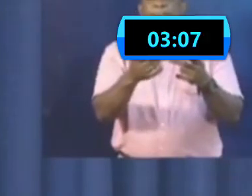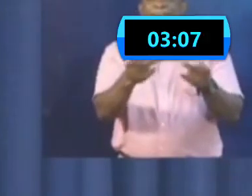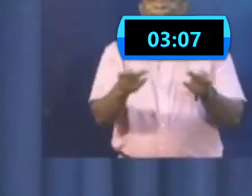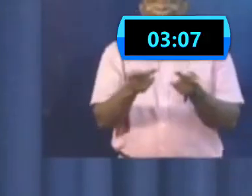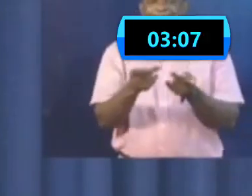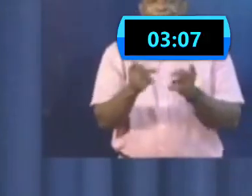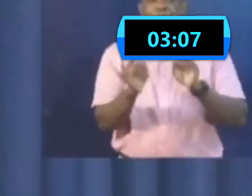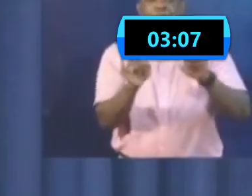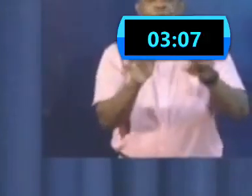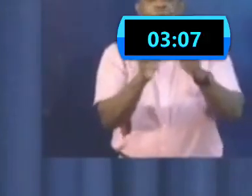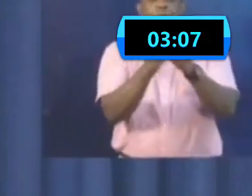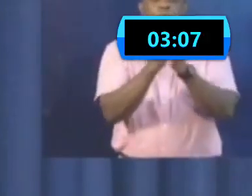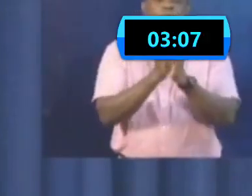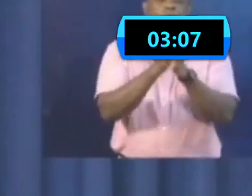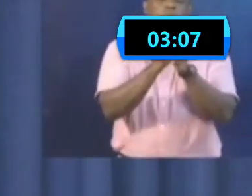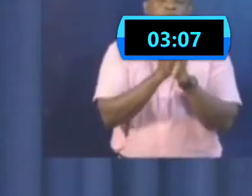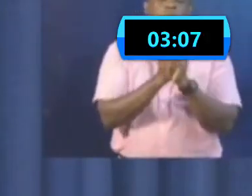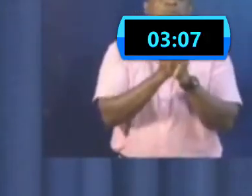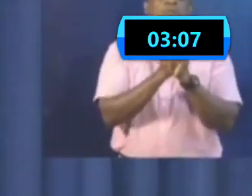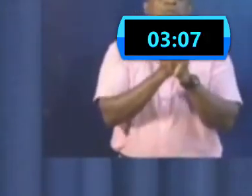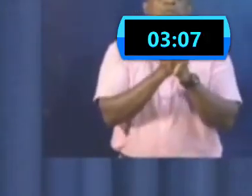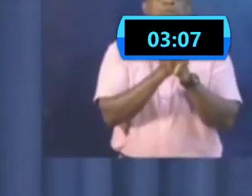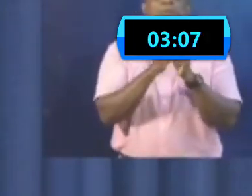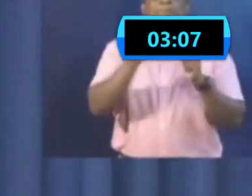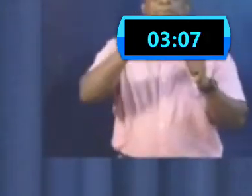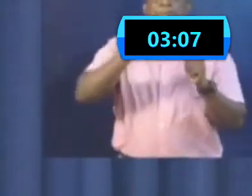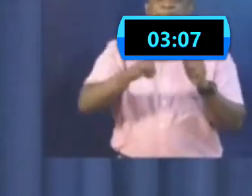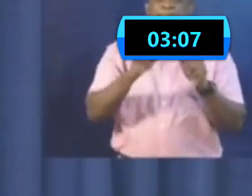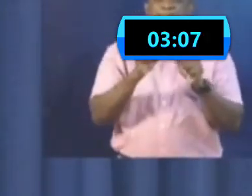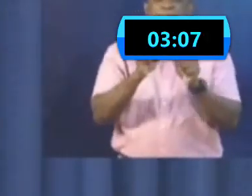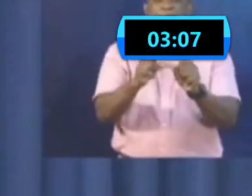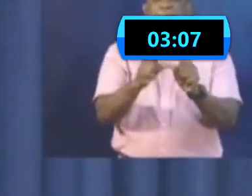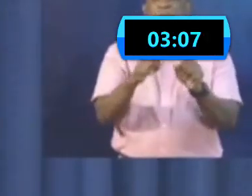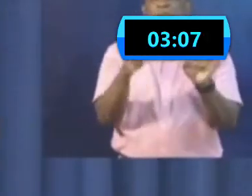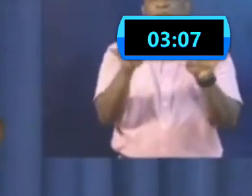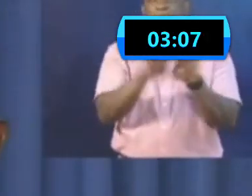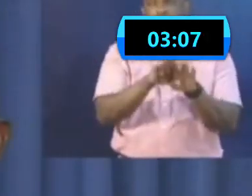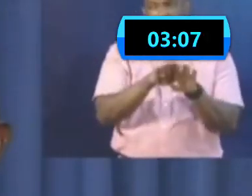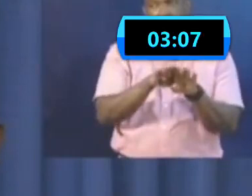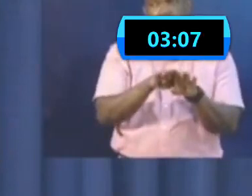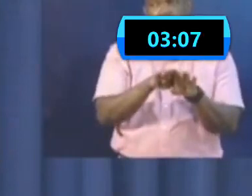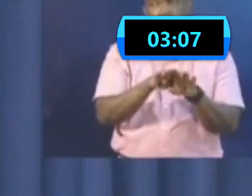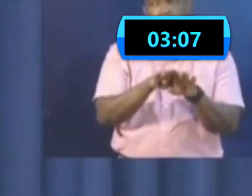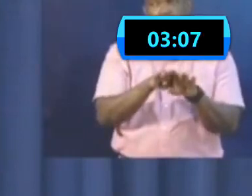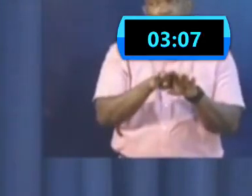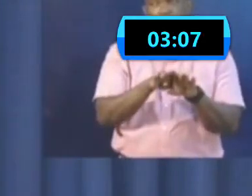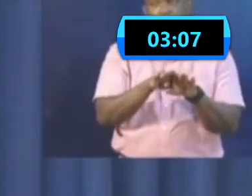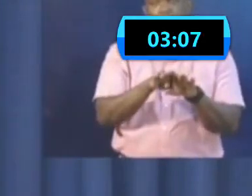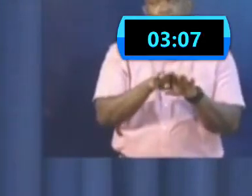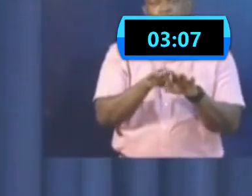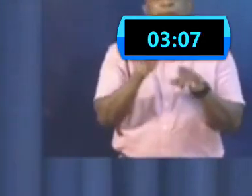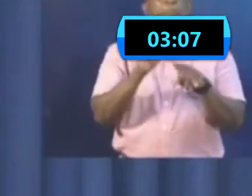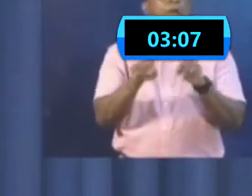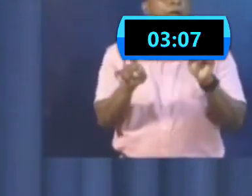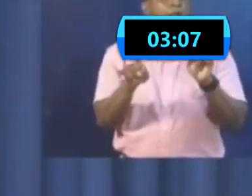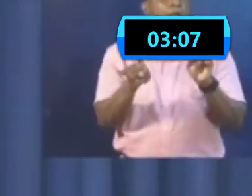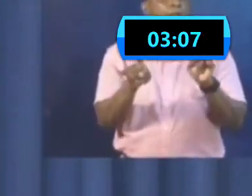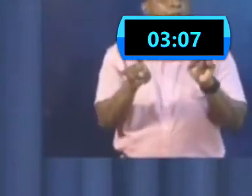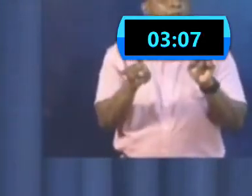the police last week where they were preventing churches from having their small number service